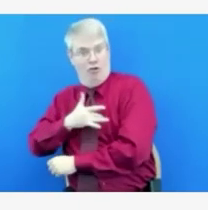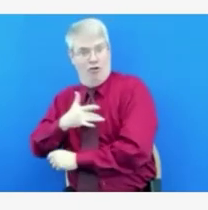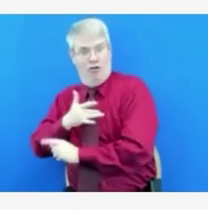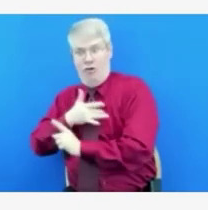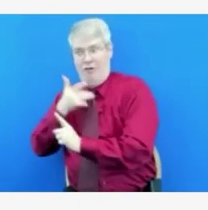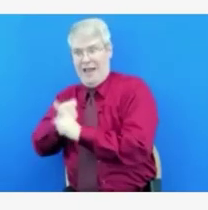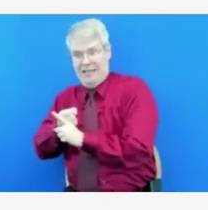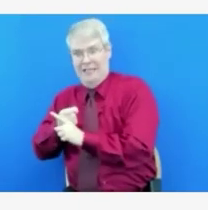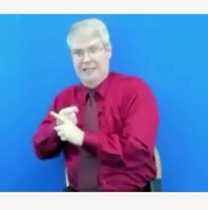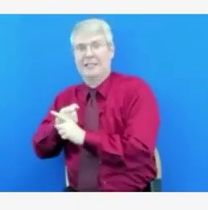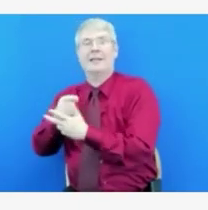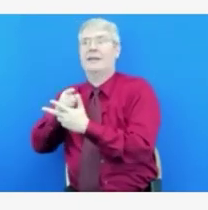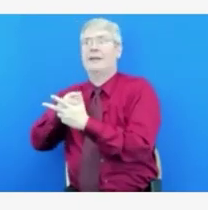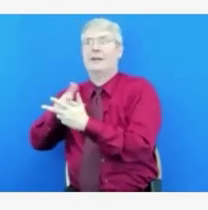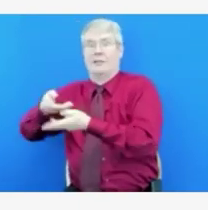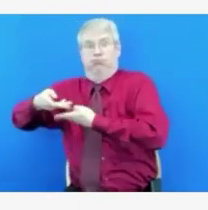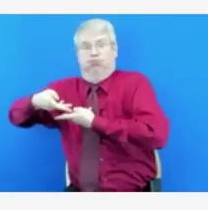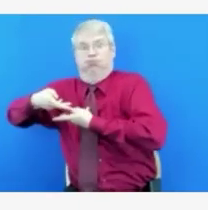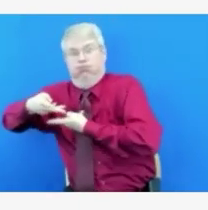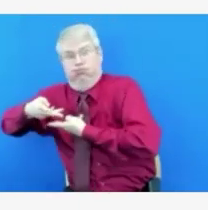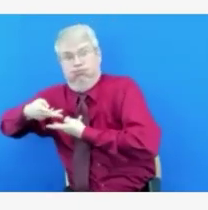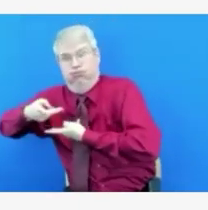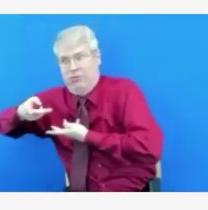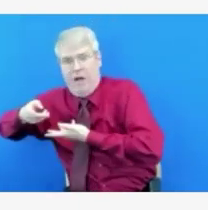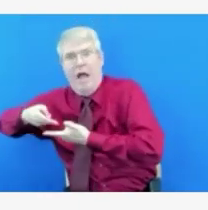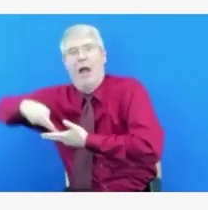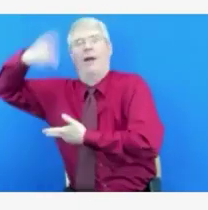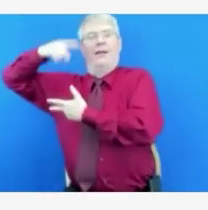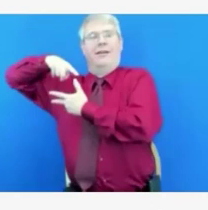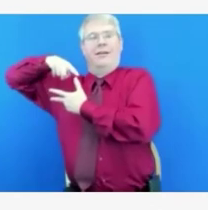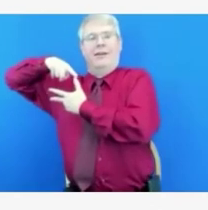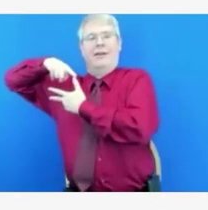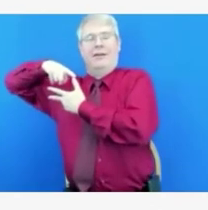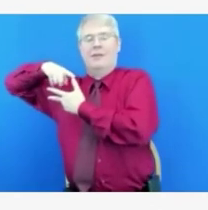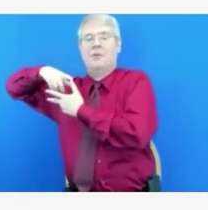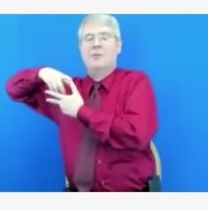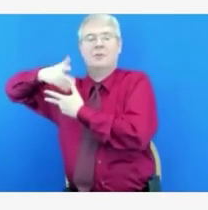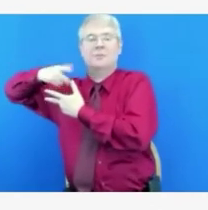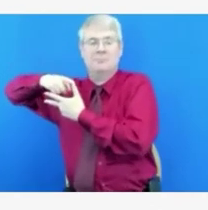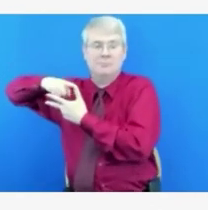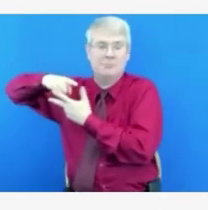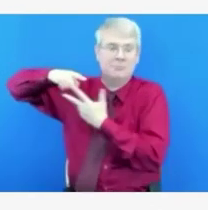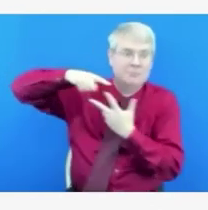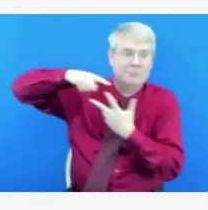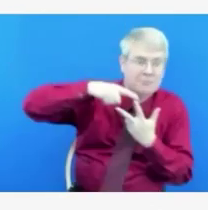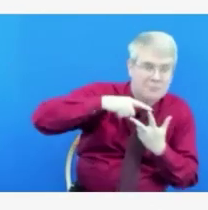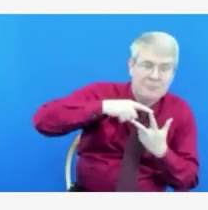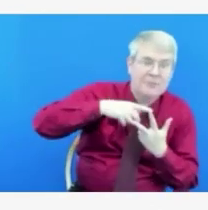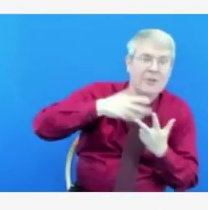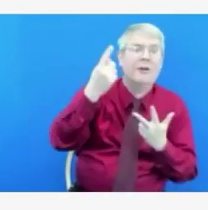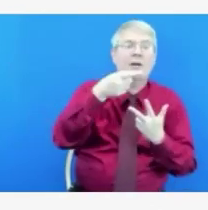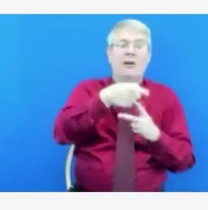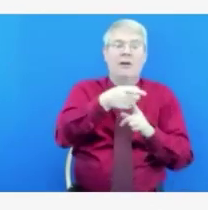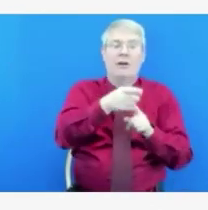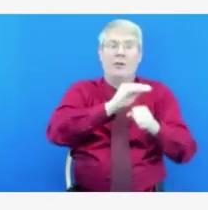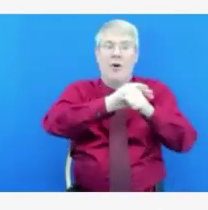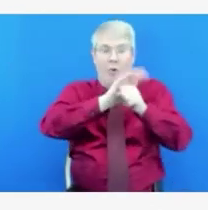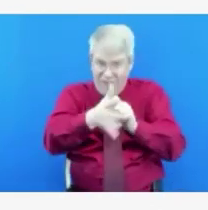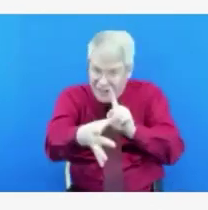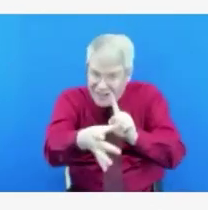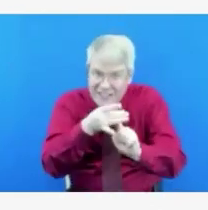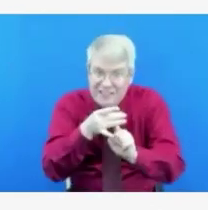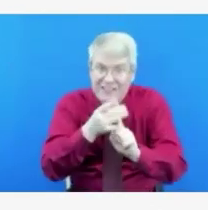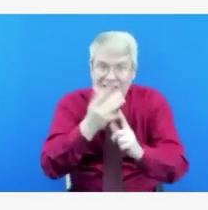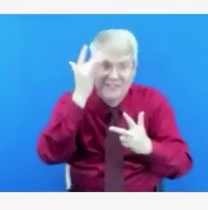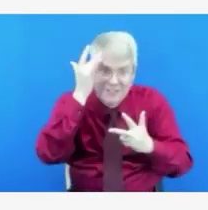from the general medical surgical units and fill those bed spaces. And then, as I said, the other group of COVID patients that are having the shorter length